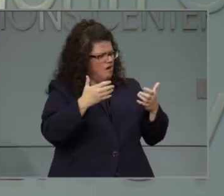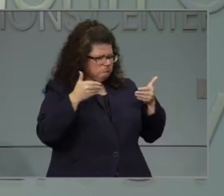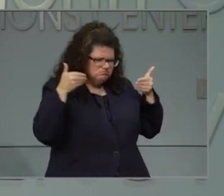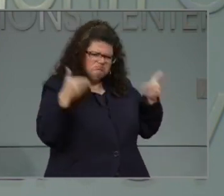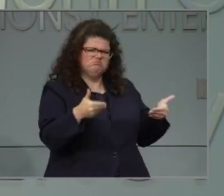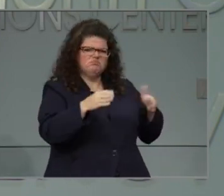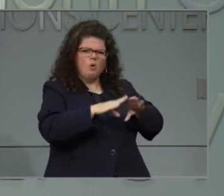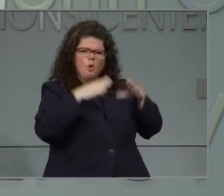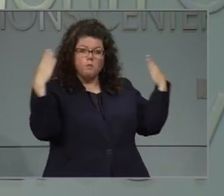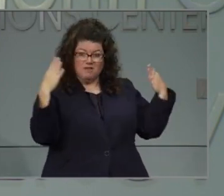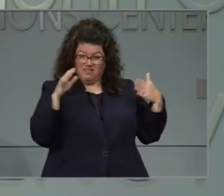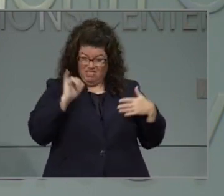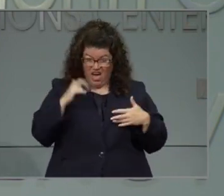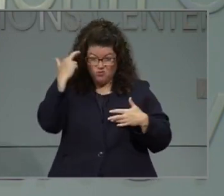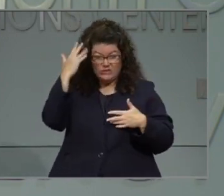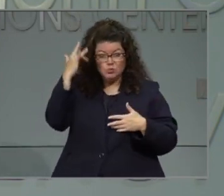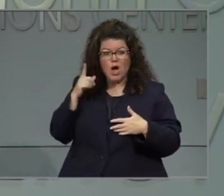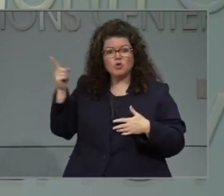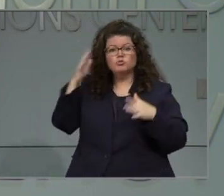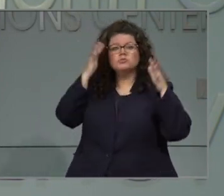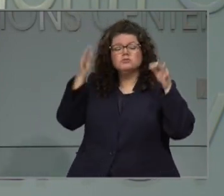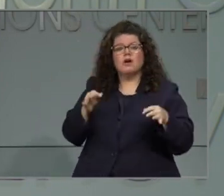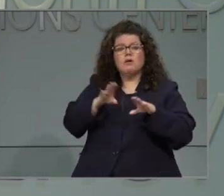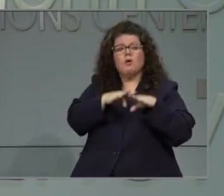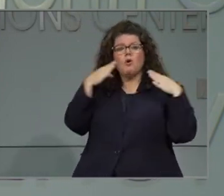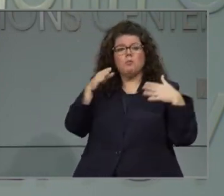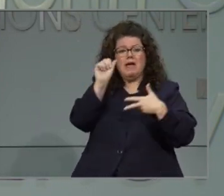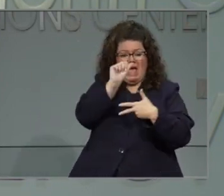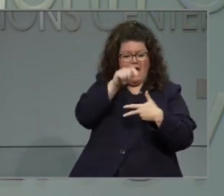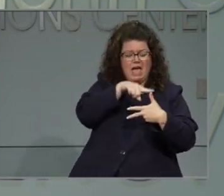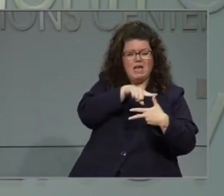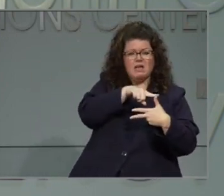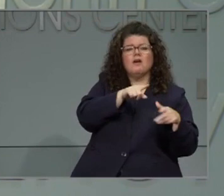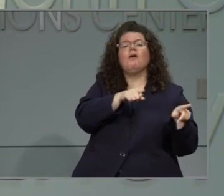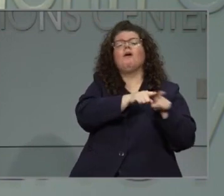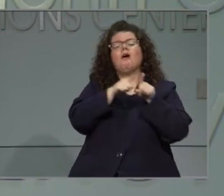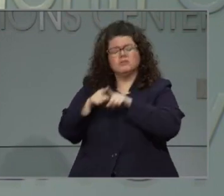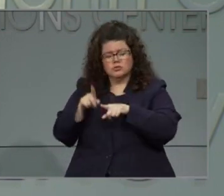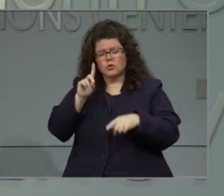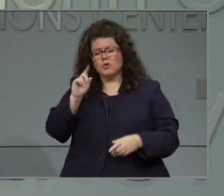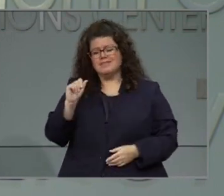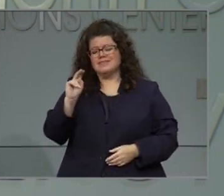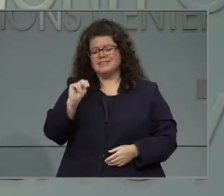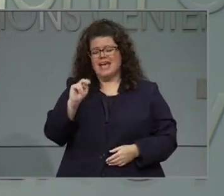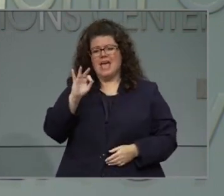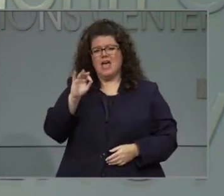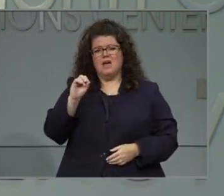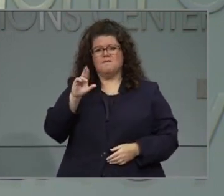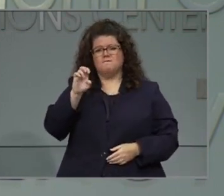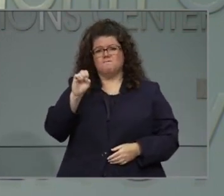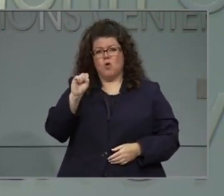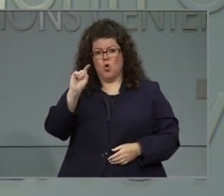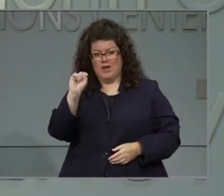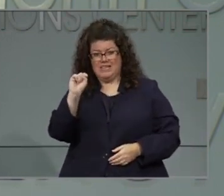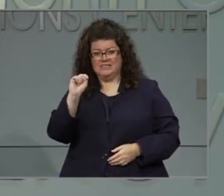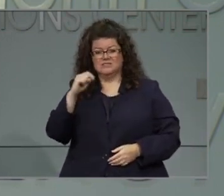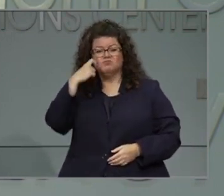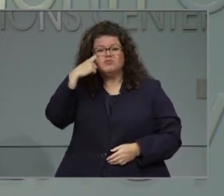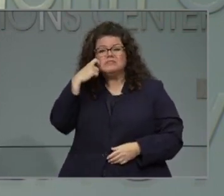response to some of the comments made yesterday, including by Lieutenant Governor Dan Forrest casting doubts on the science of wearing masks?